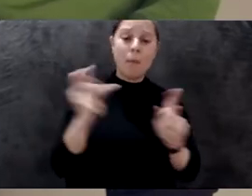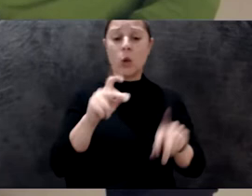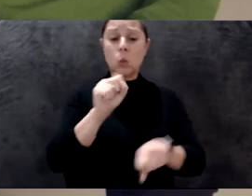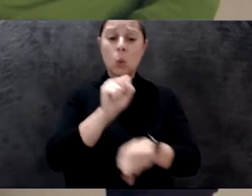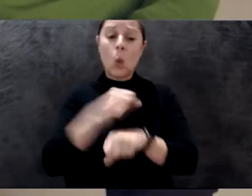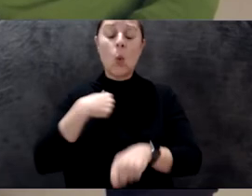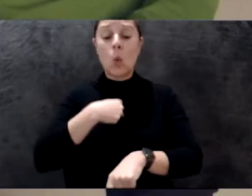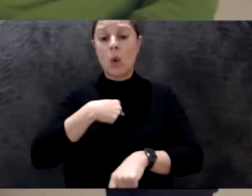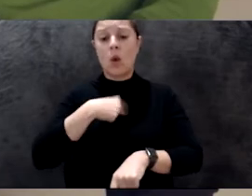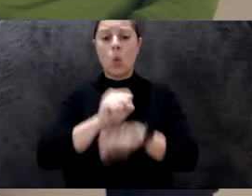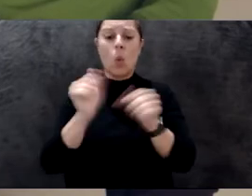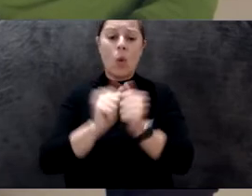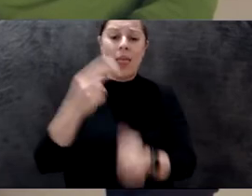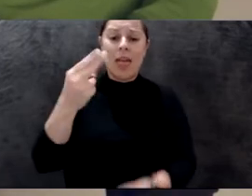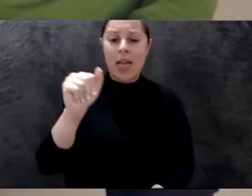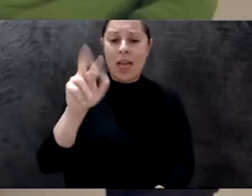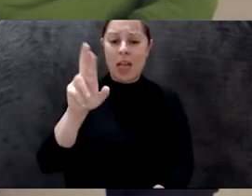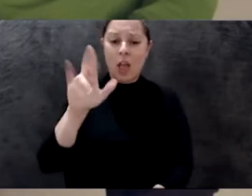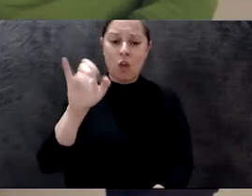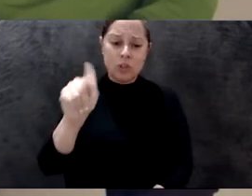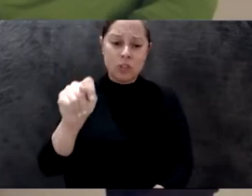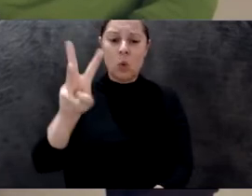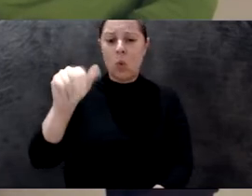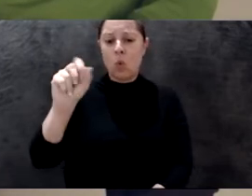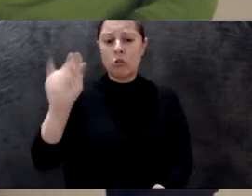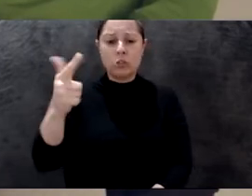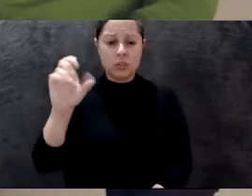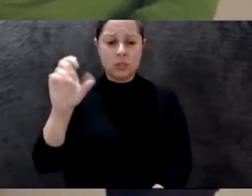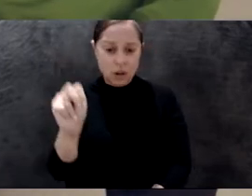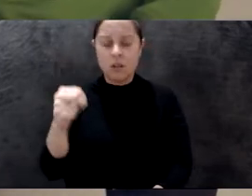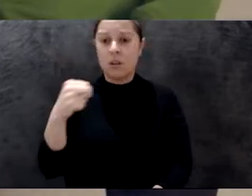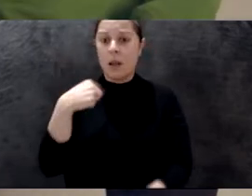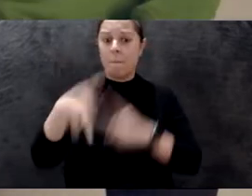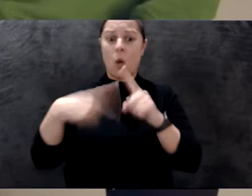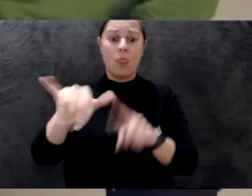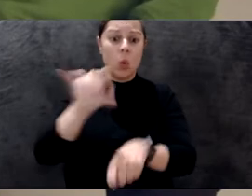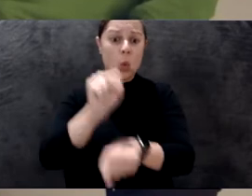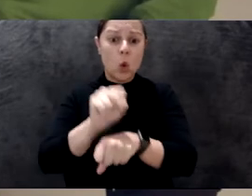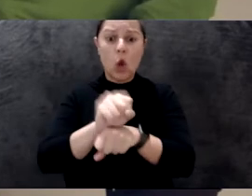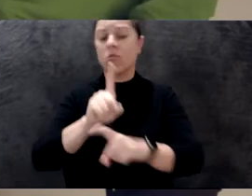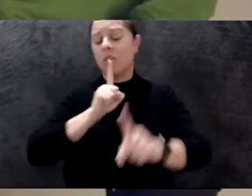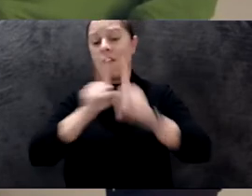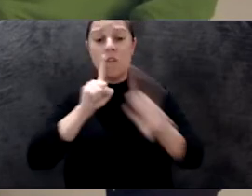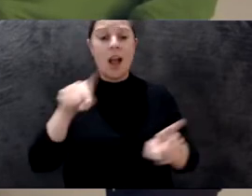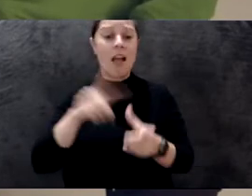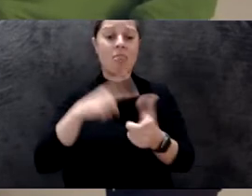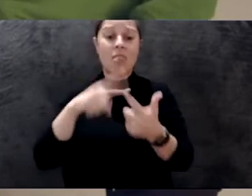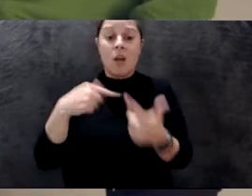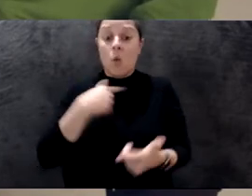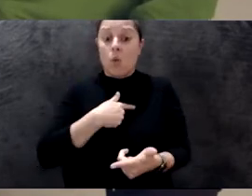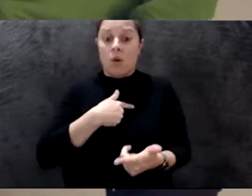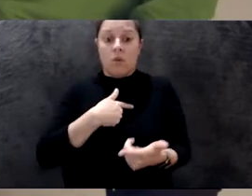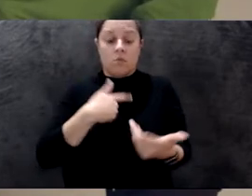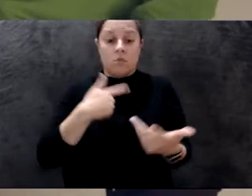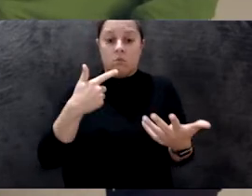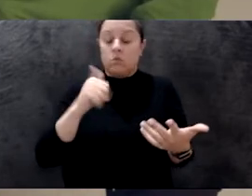this conversation, and then it came out of the work. We do not breathe all the same air. And then it happened, what it happened with George Floyd, that he